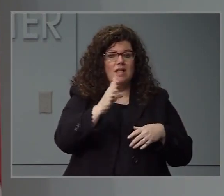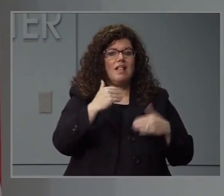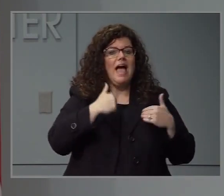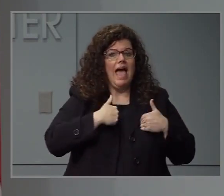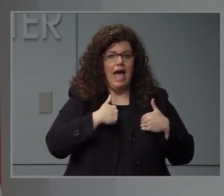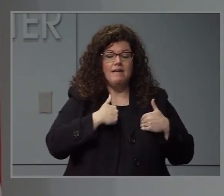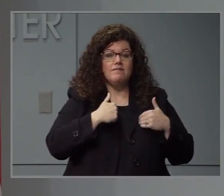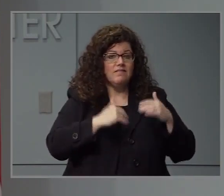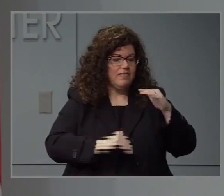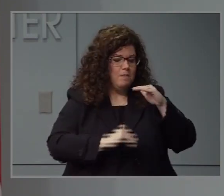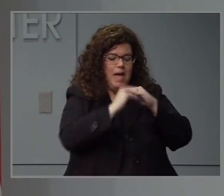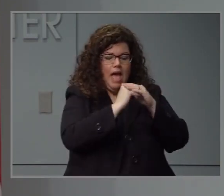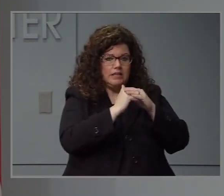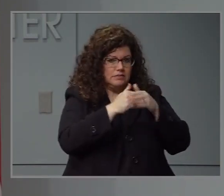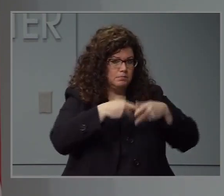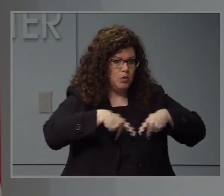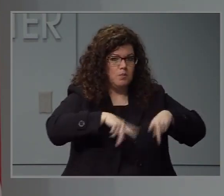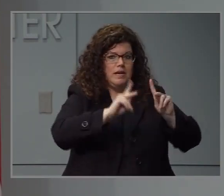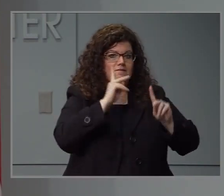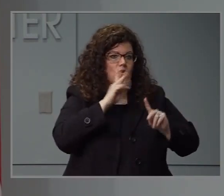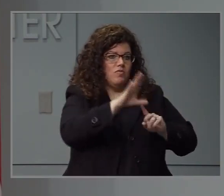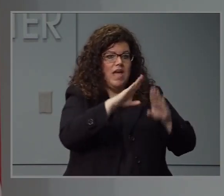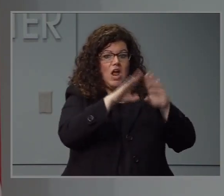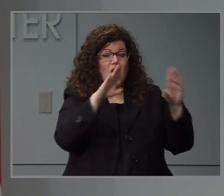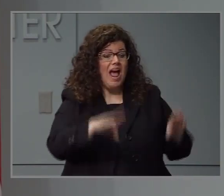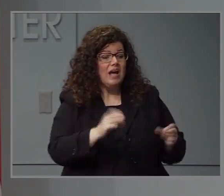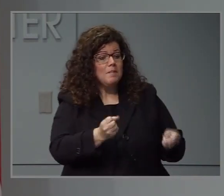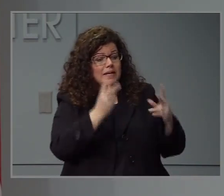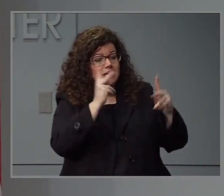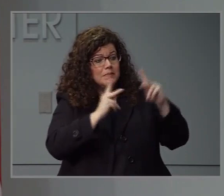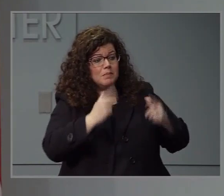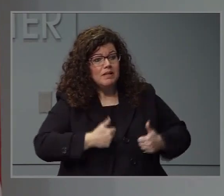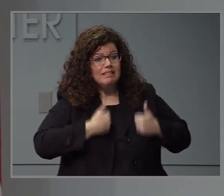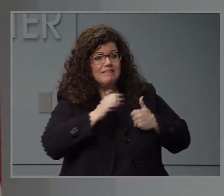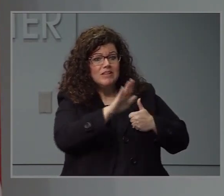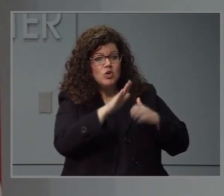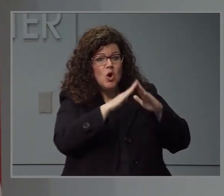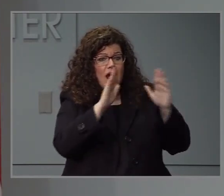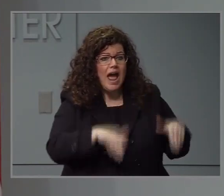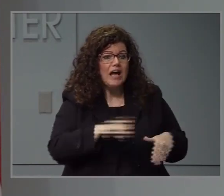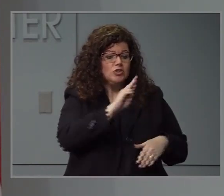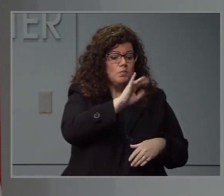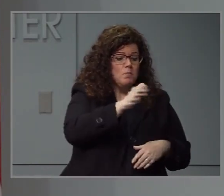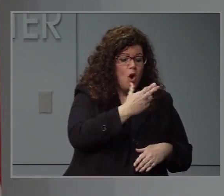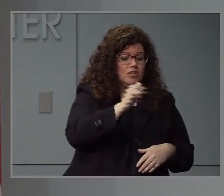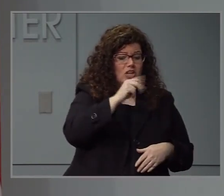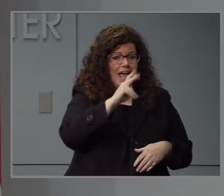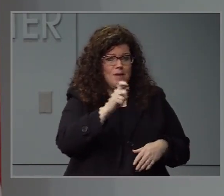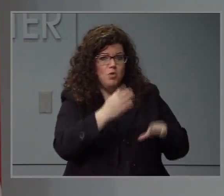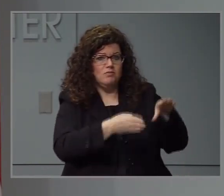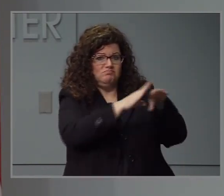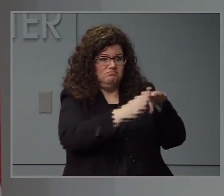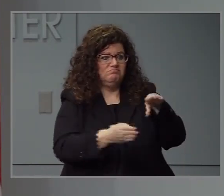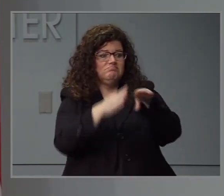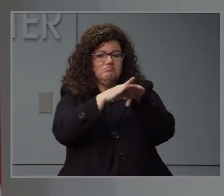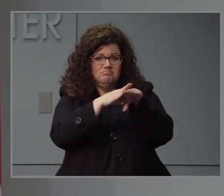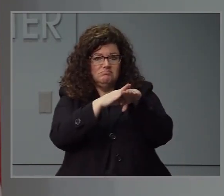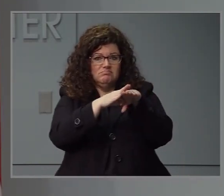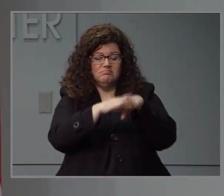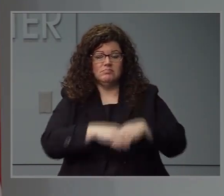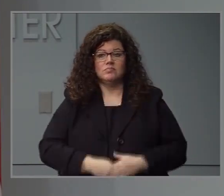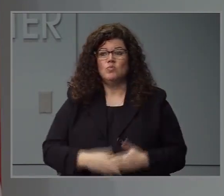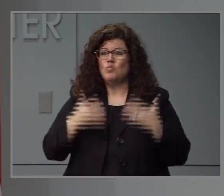the maximum amount allowed for their household size for March and April. In March, the department issued